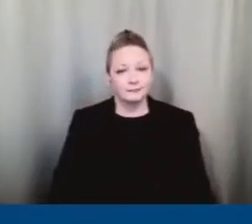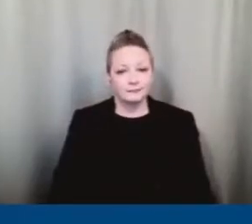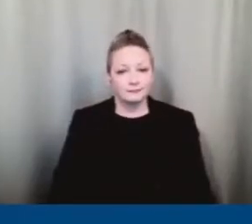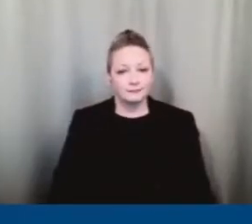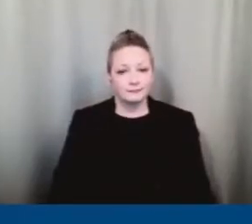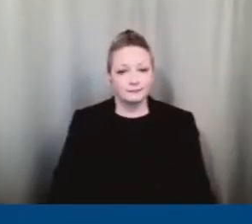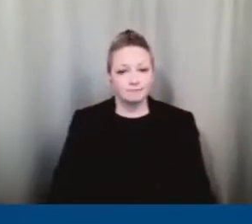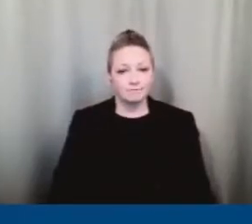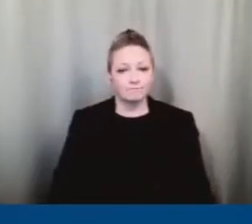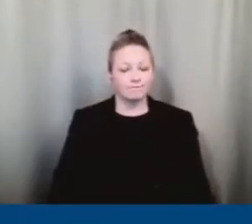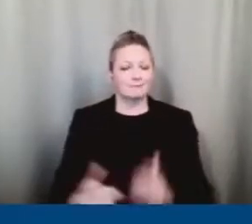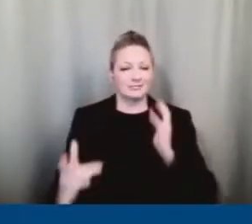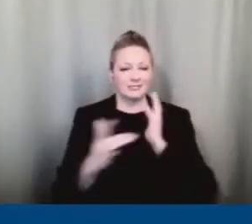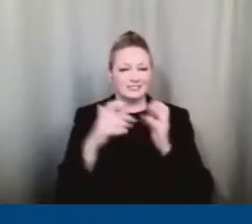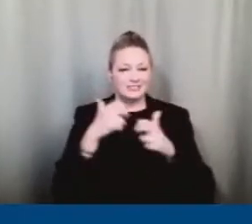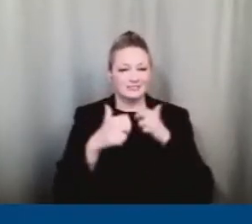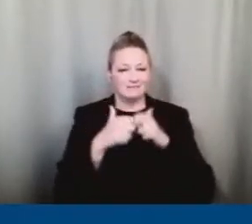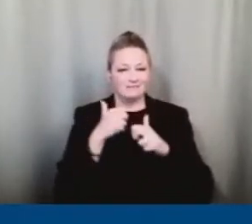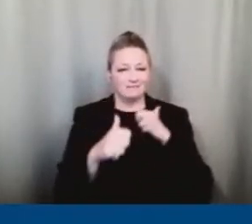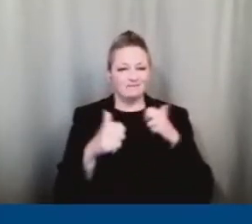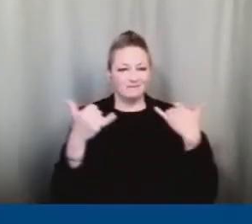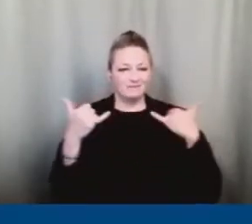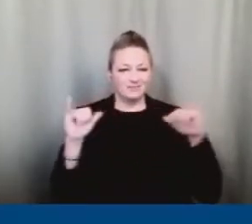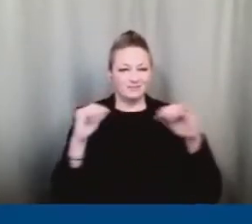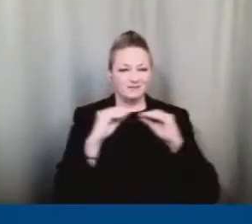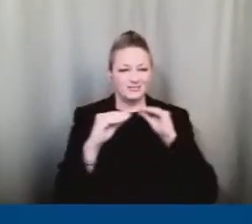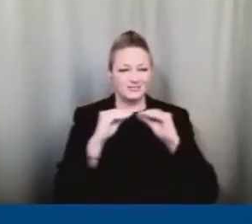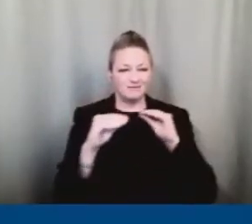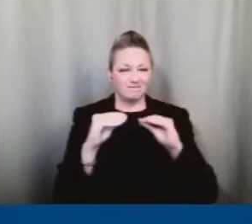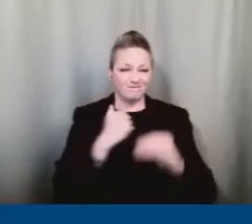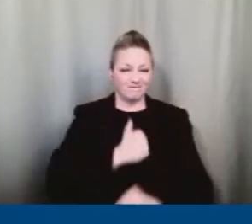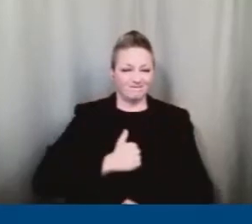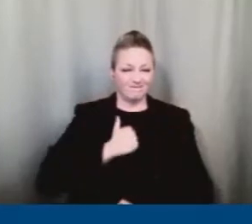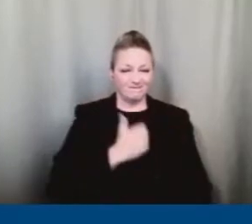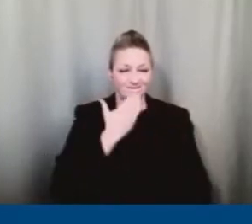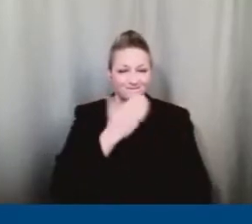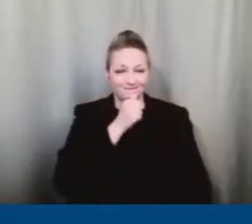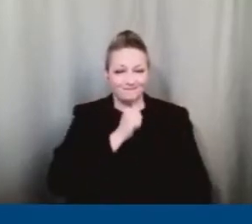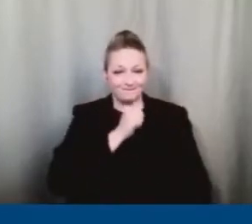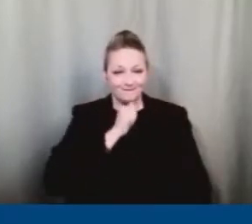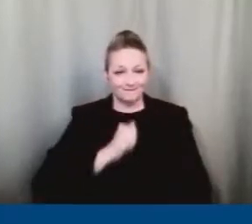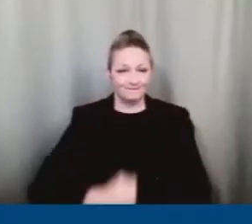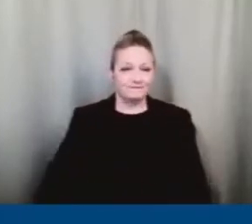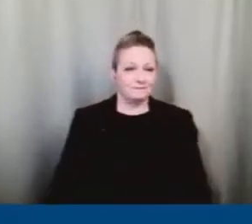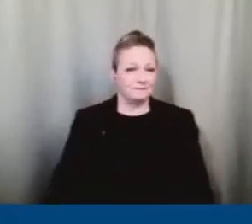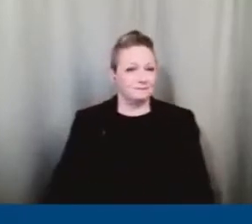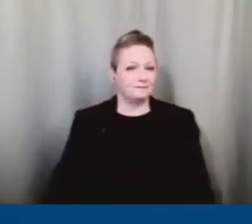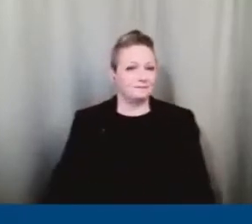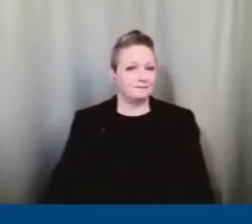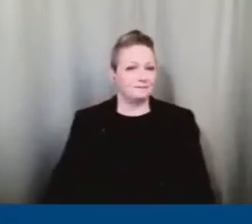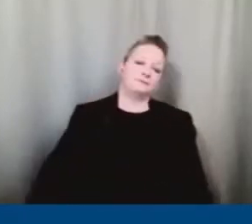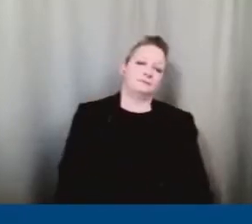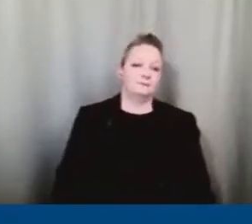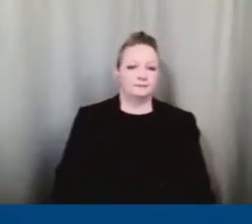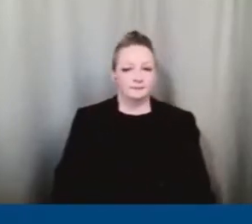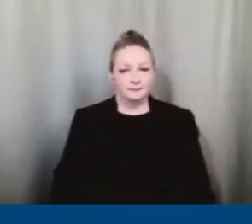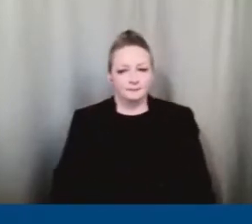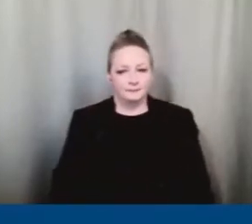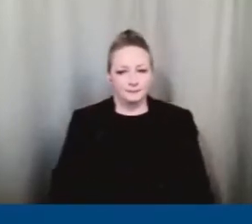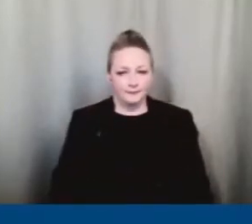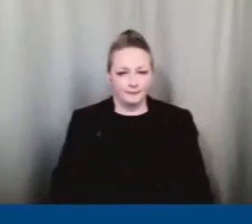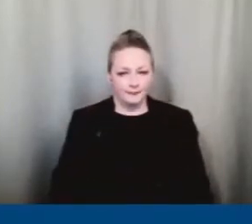Now I invite you to lift your gaze and turn your attention to the darkness in our country right now. The reason you are here.